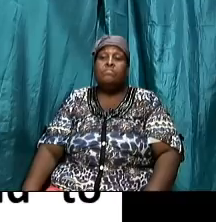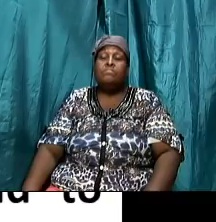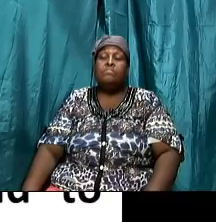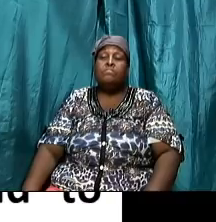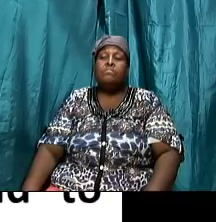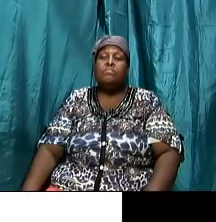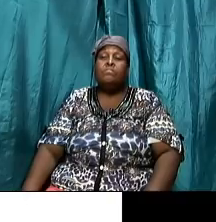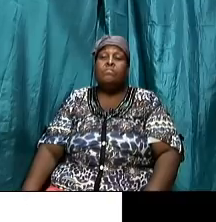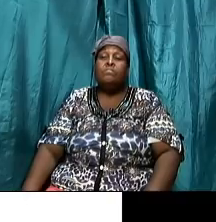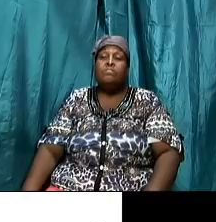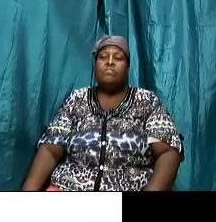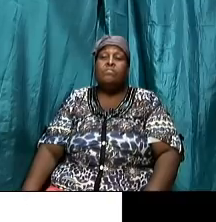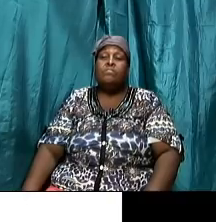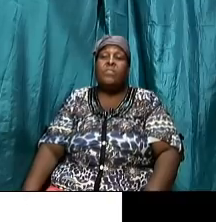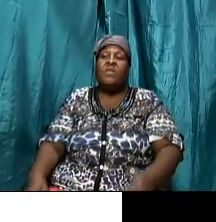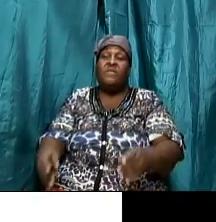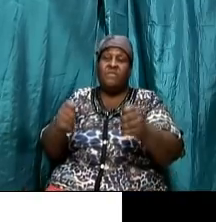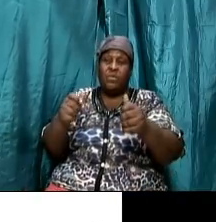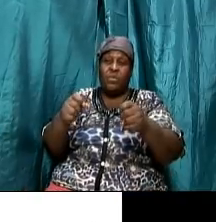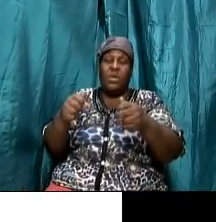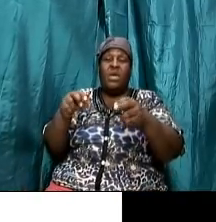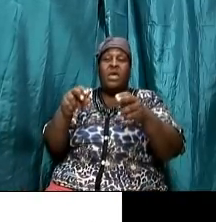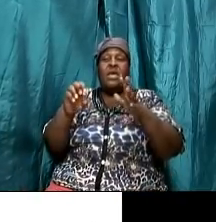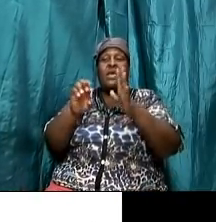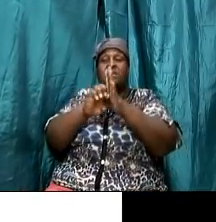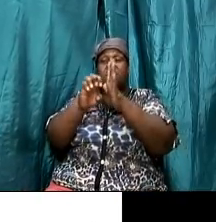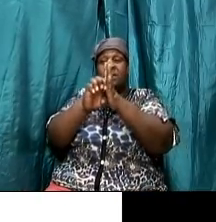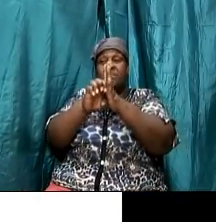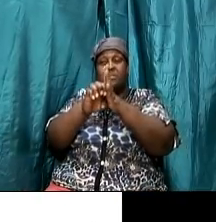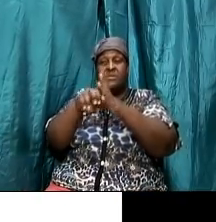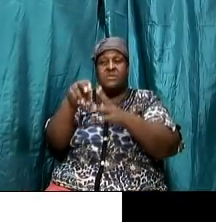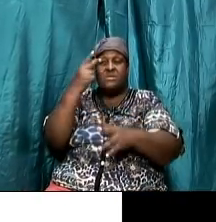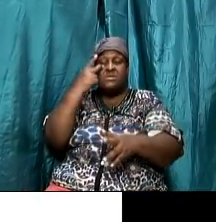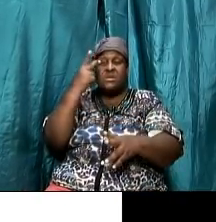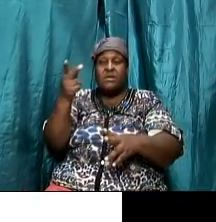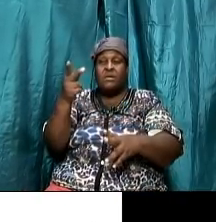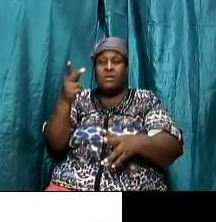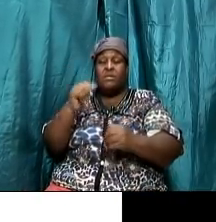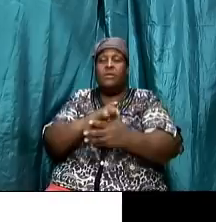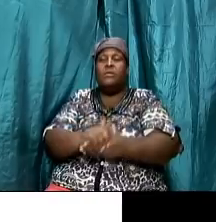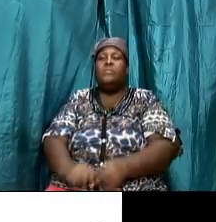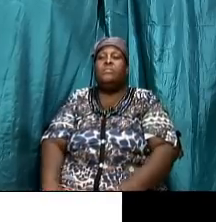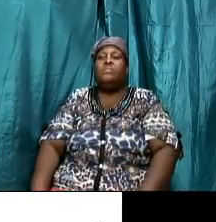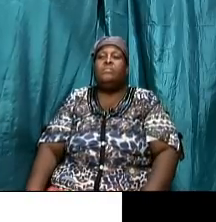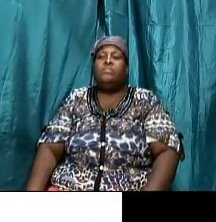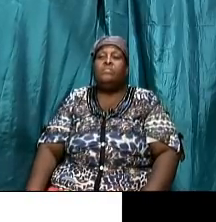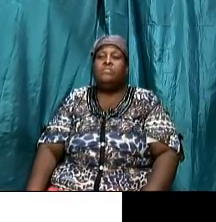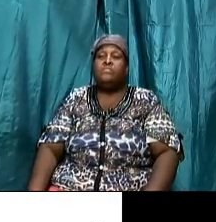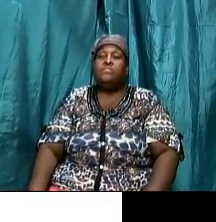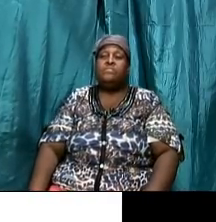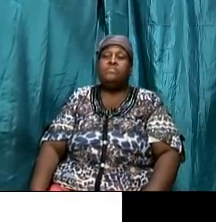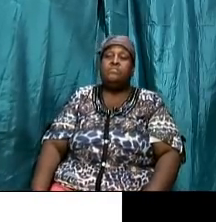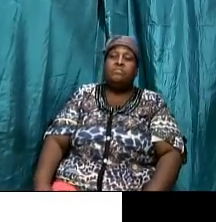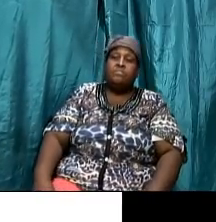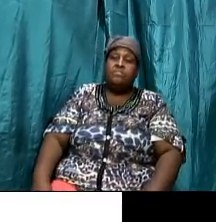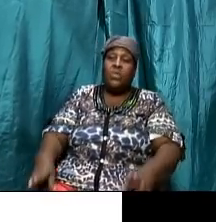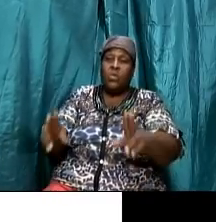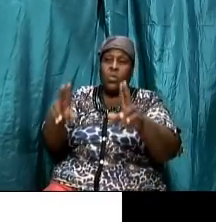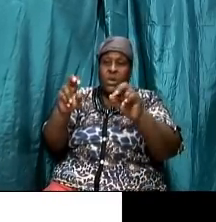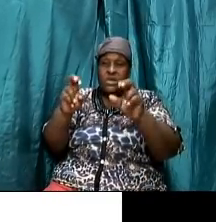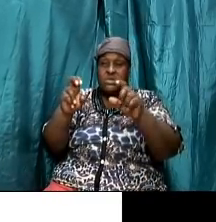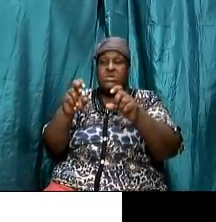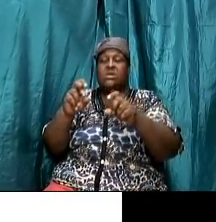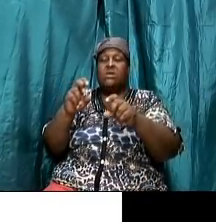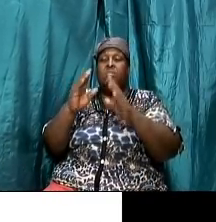so based on the few examples that we see let us jump back to the question i asked last week this sabbath